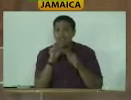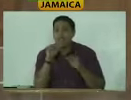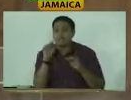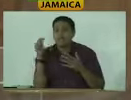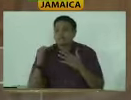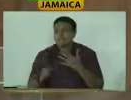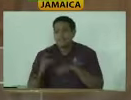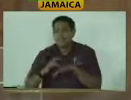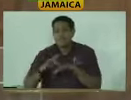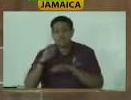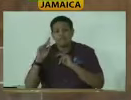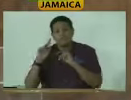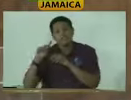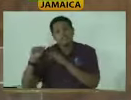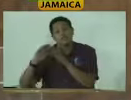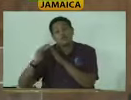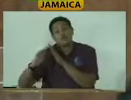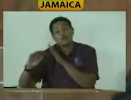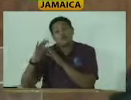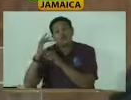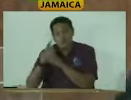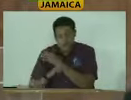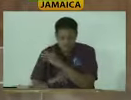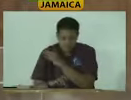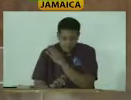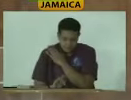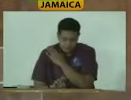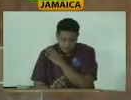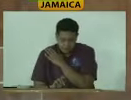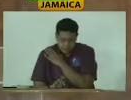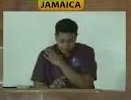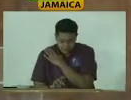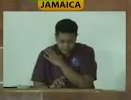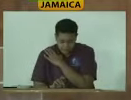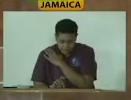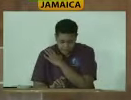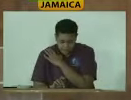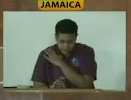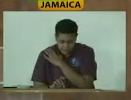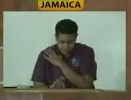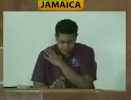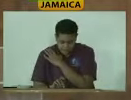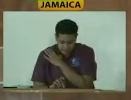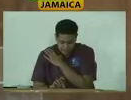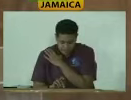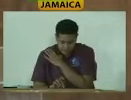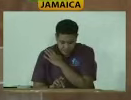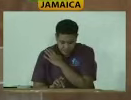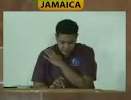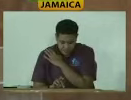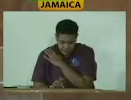persons with disabilities because the question of access is real. The absence of